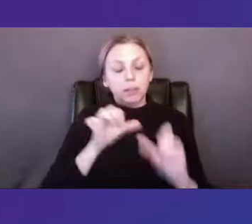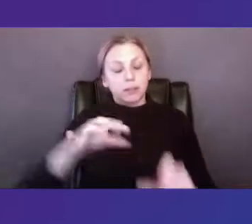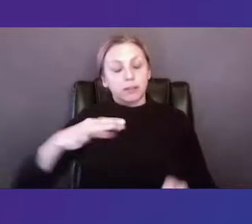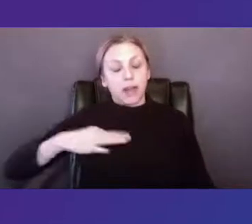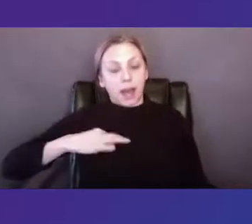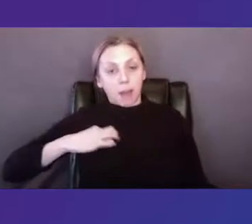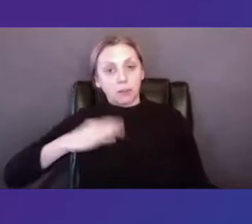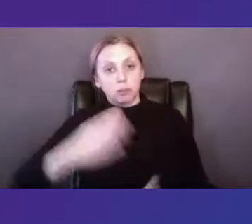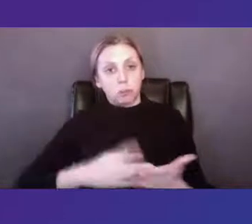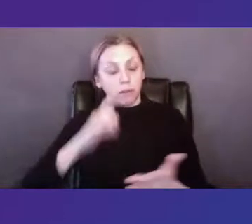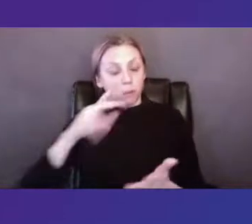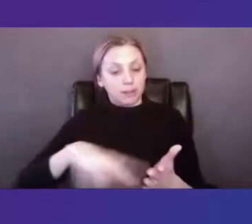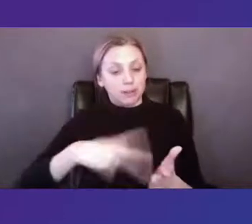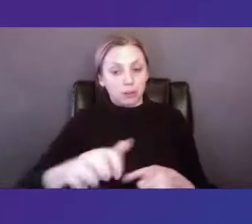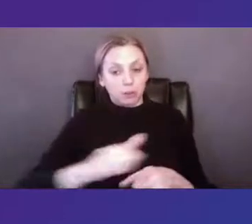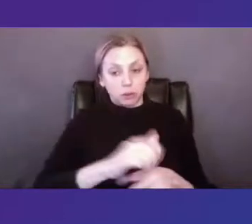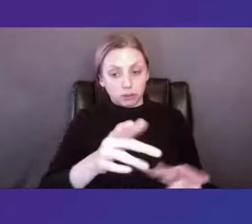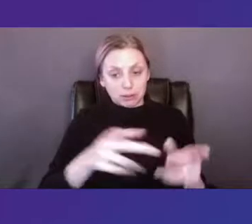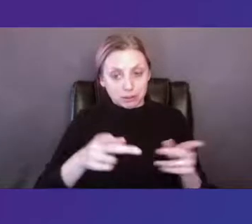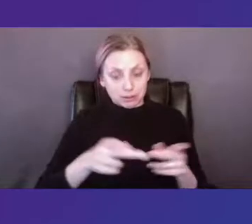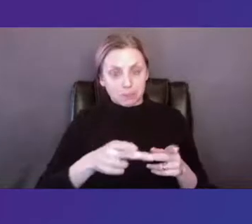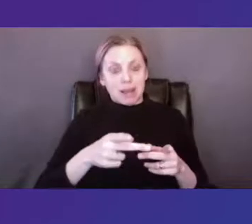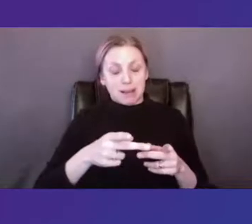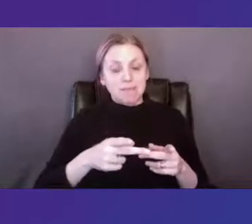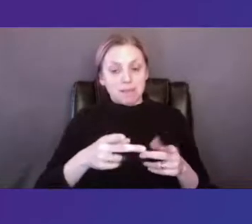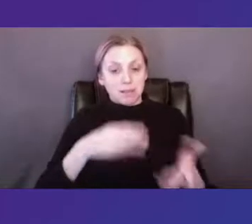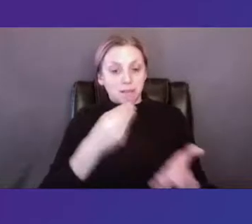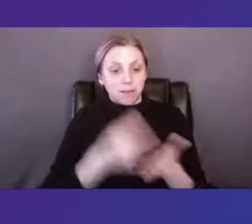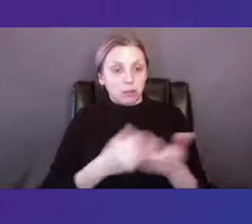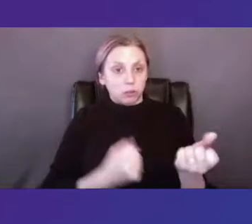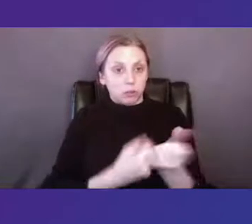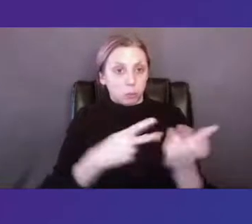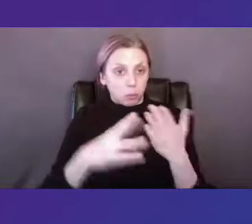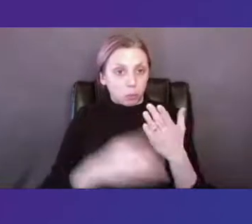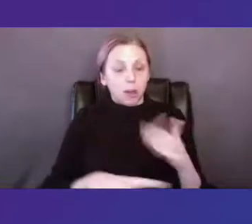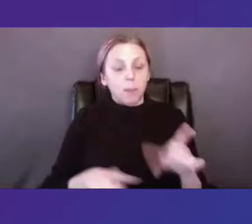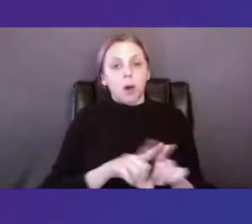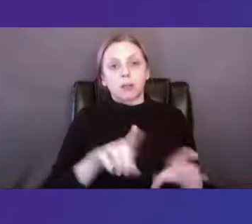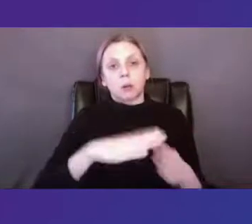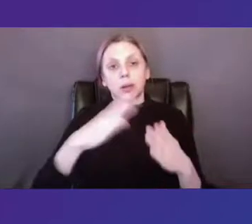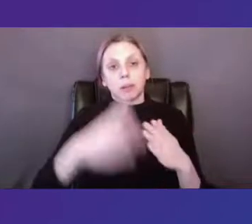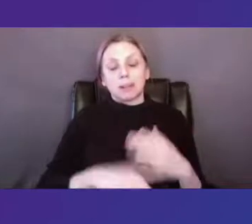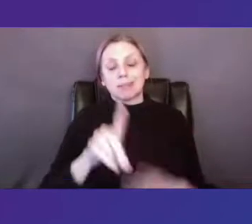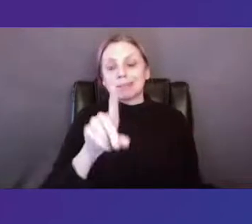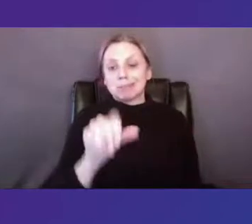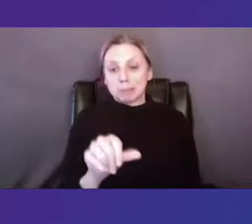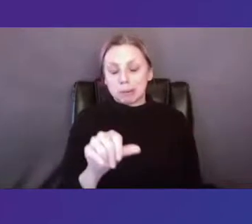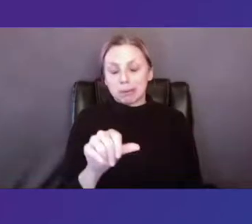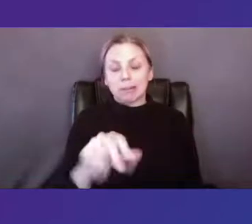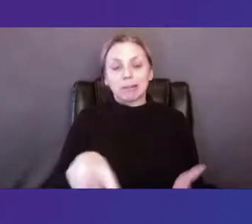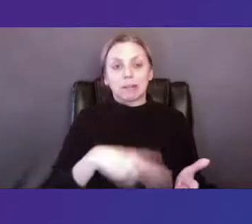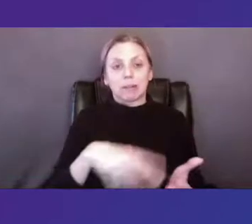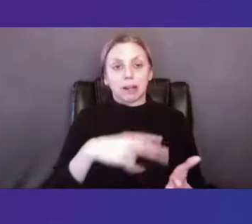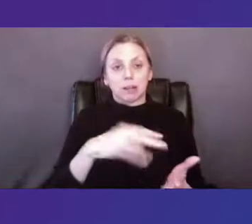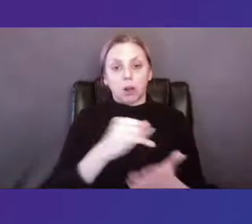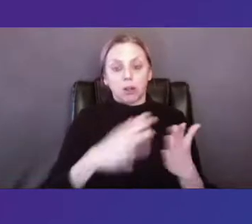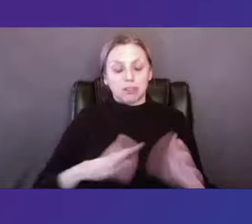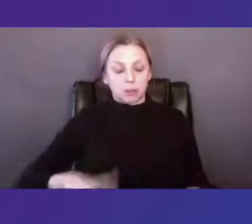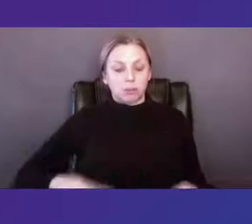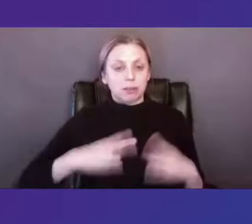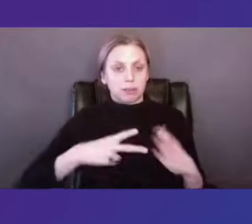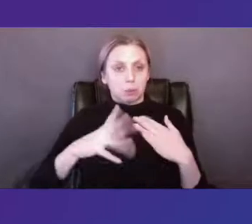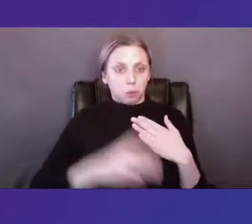new york city dance rehearsal space subsidy program and we completed the disability dance artistry residency